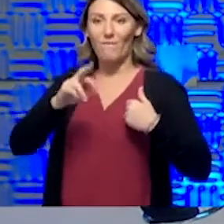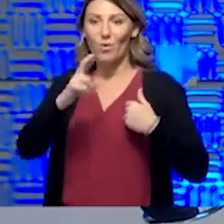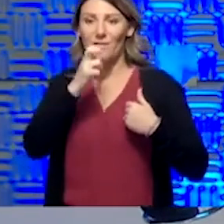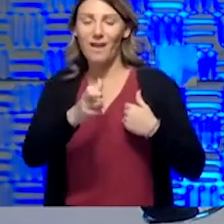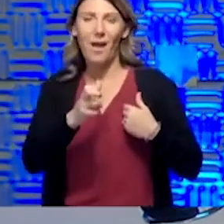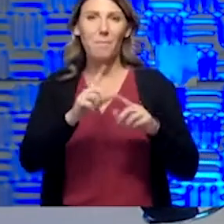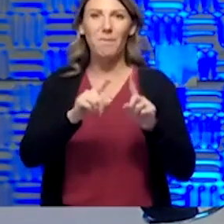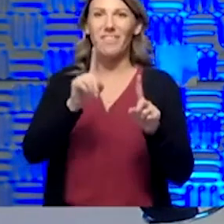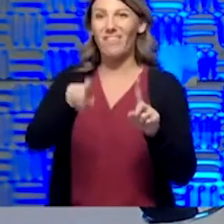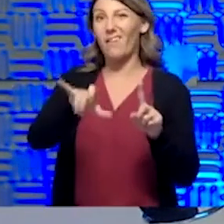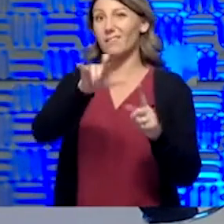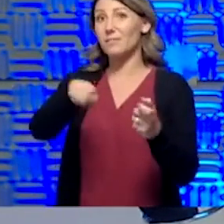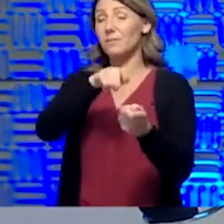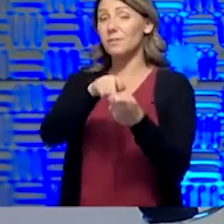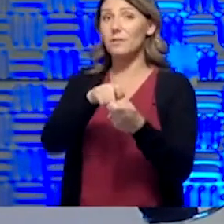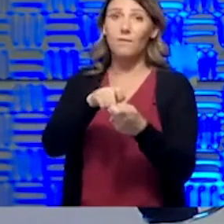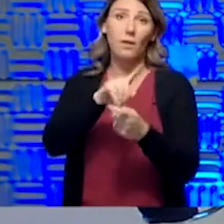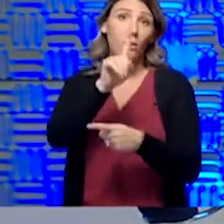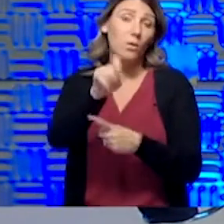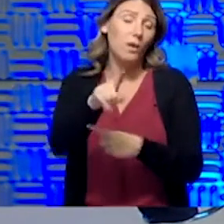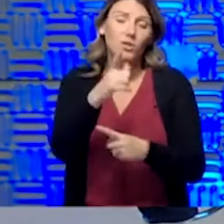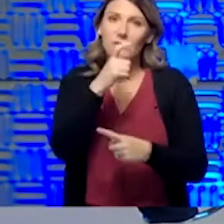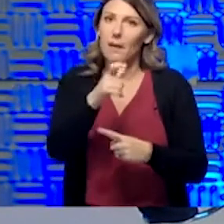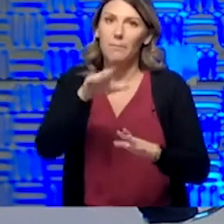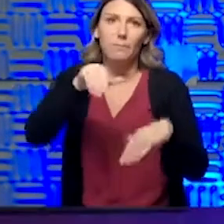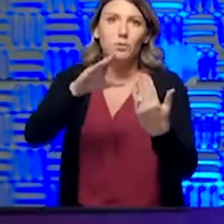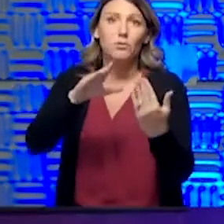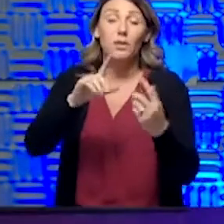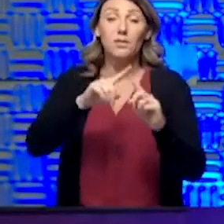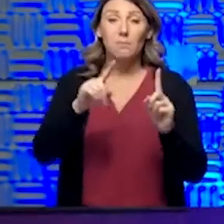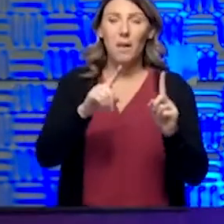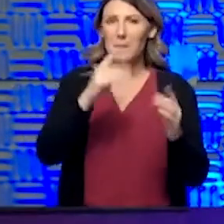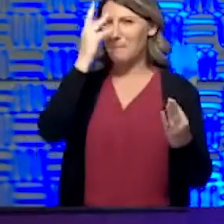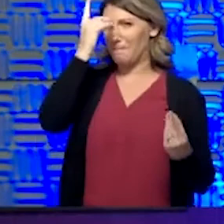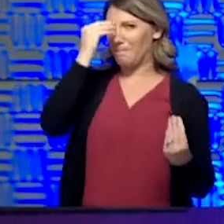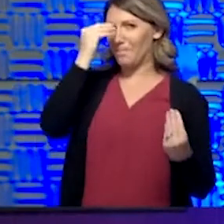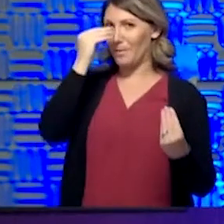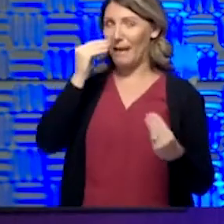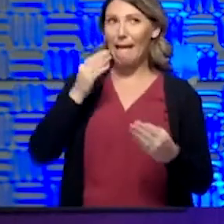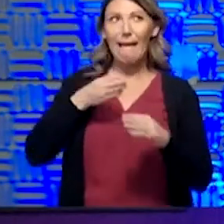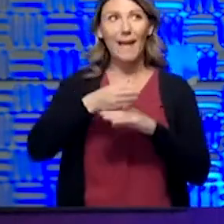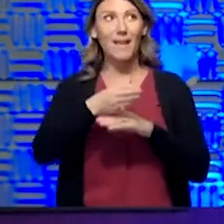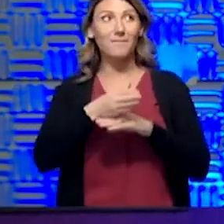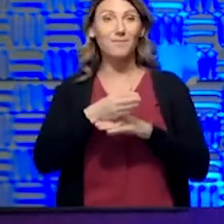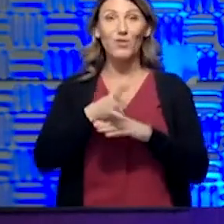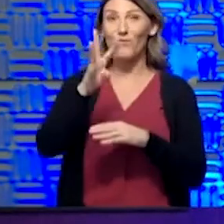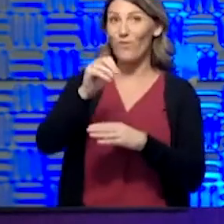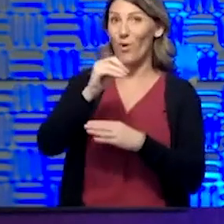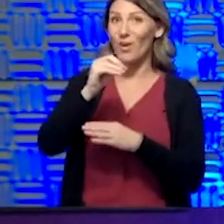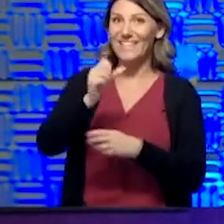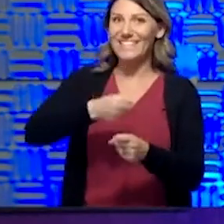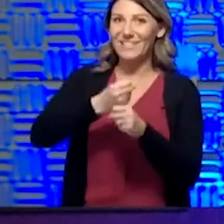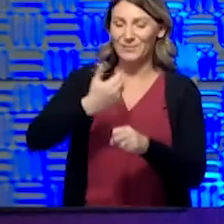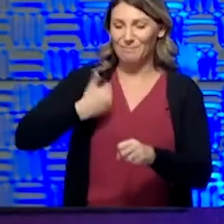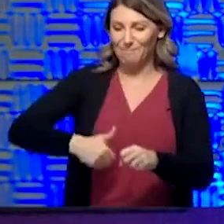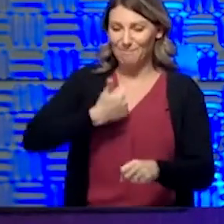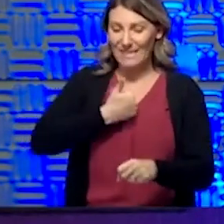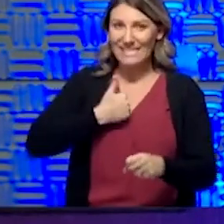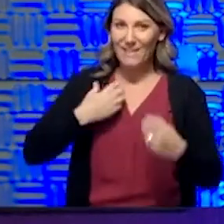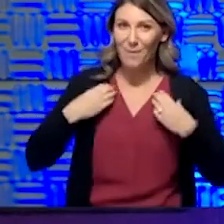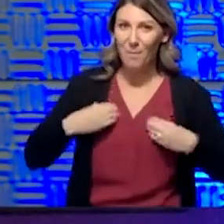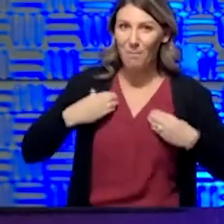question has been addressed. Yes, but I, you know, there is some intuitive thinking, and after 40 years as a pulmonologist, I